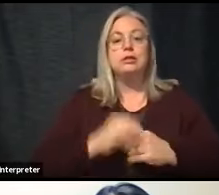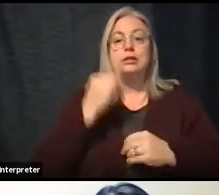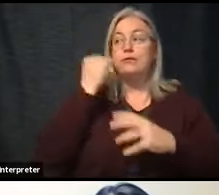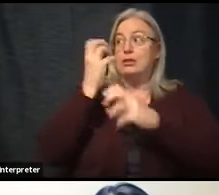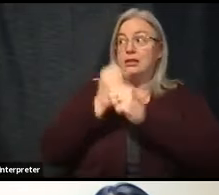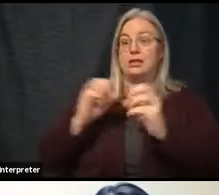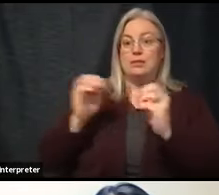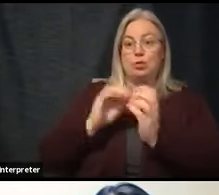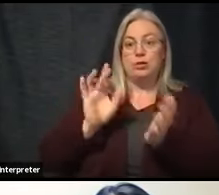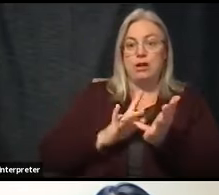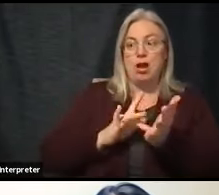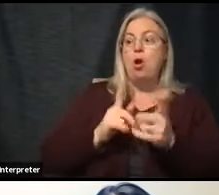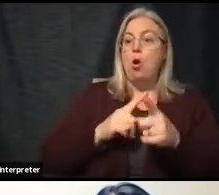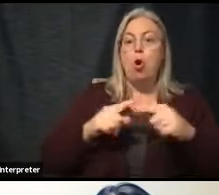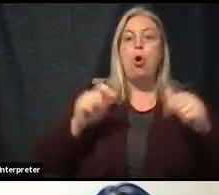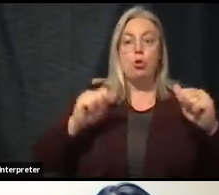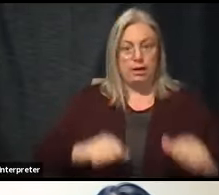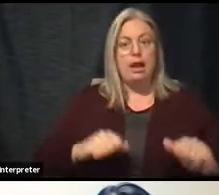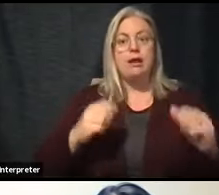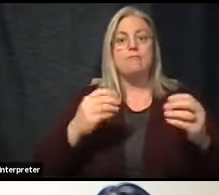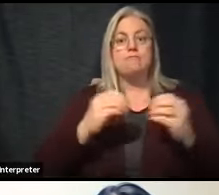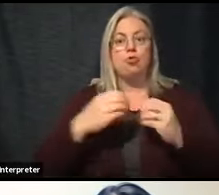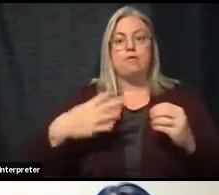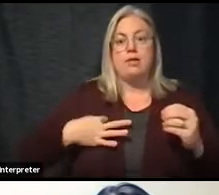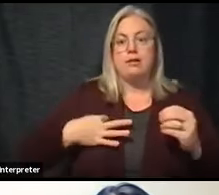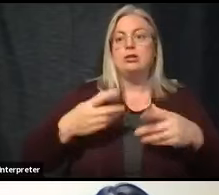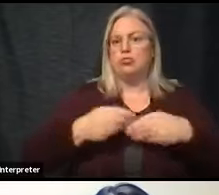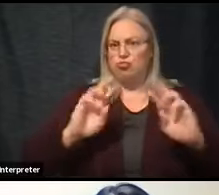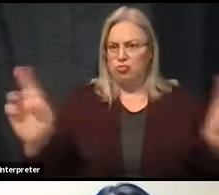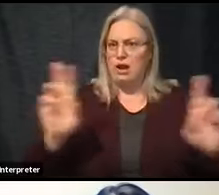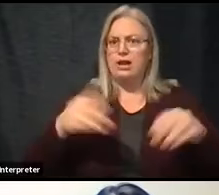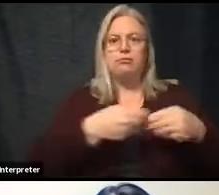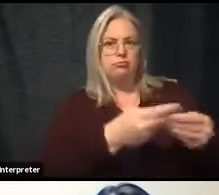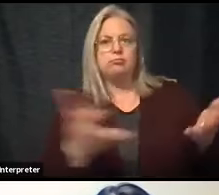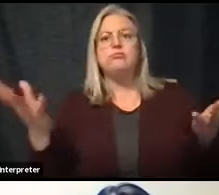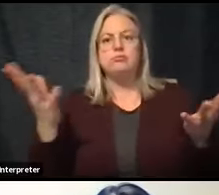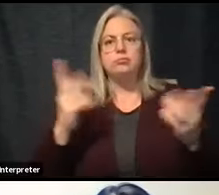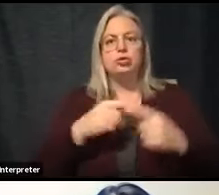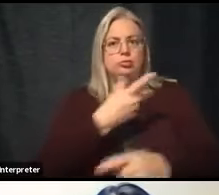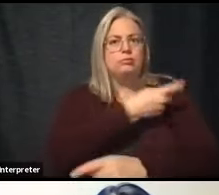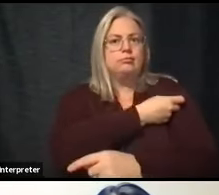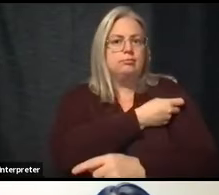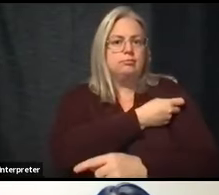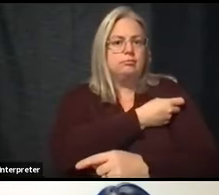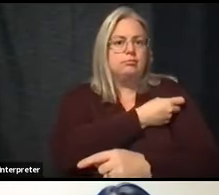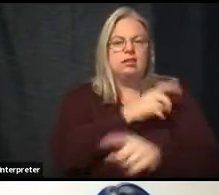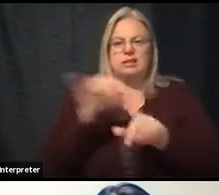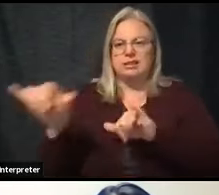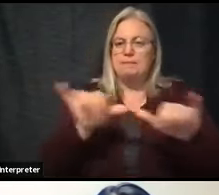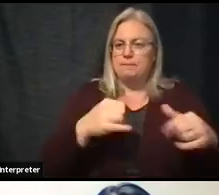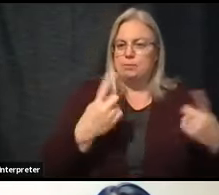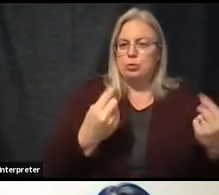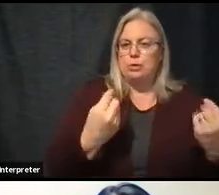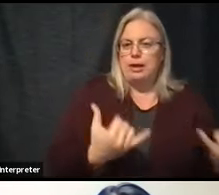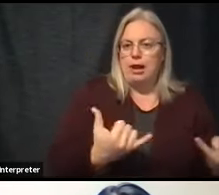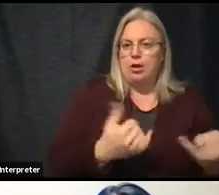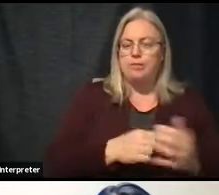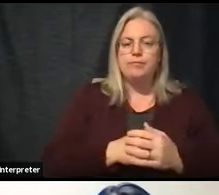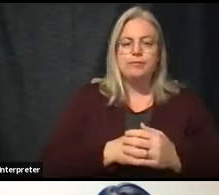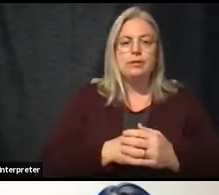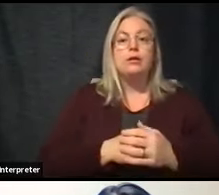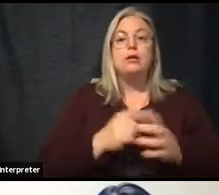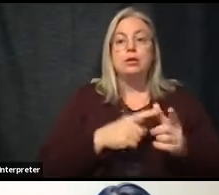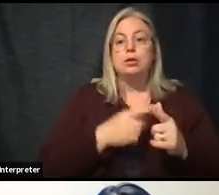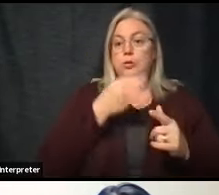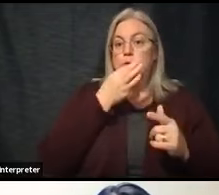we have capacity to distribute them as quickly as we receive them, just as we're doing. So we'll be able to move to the next